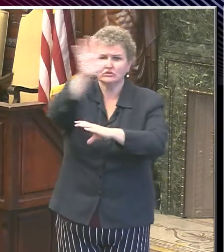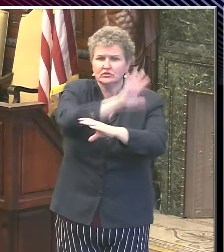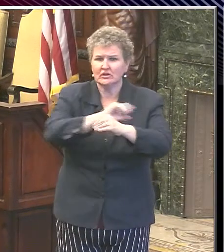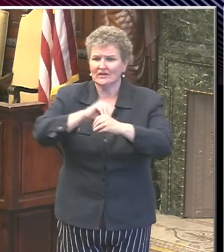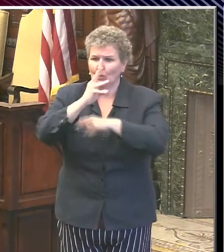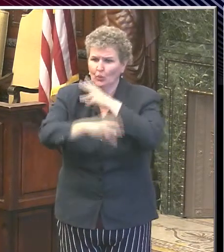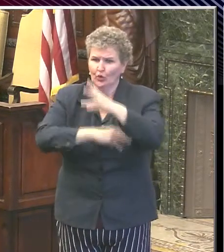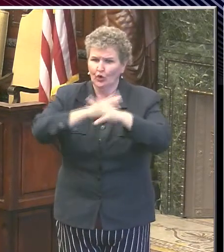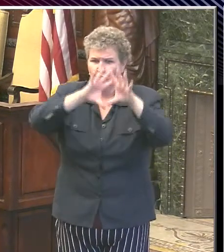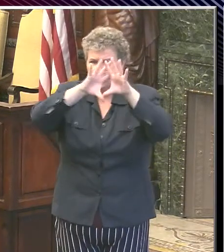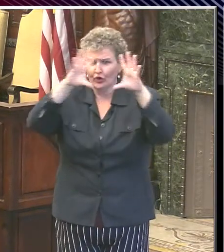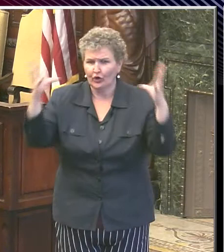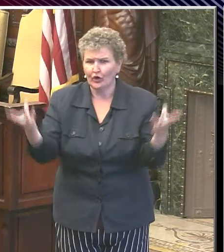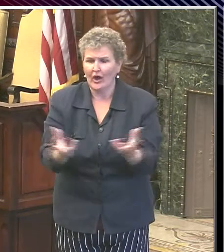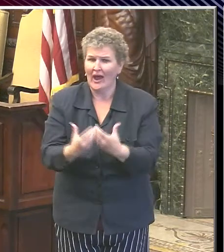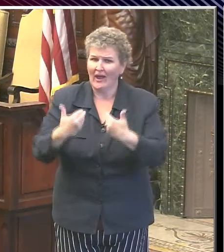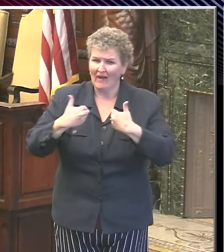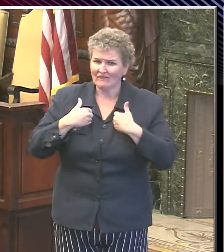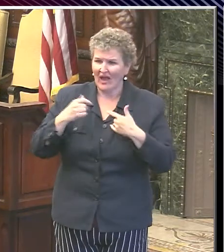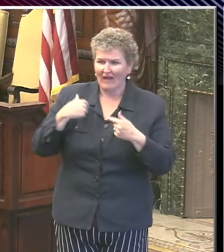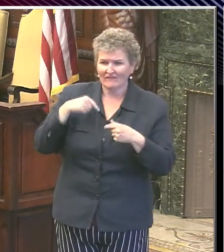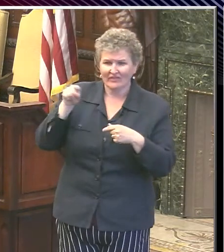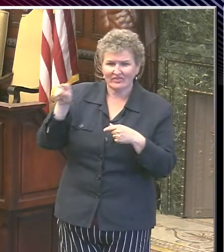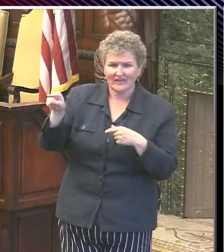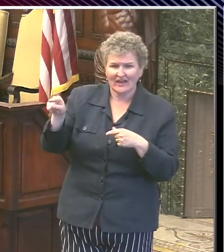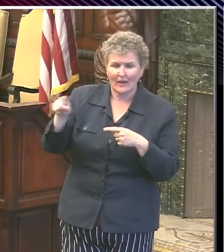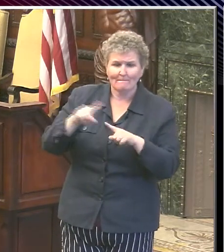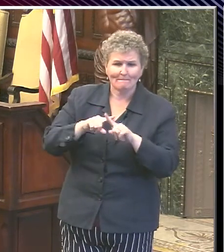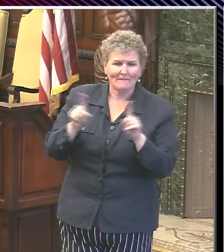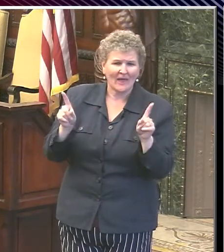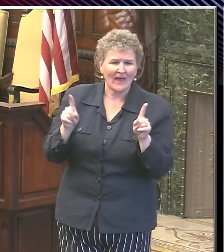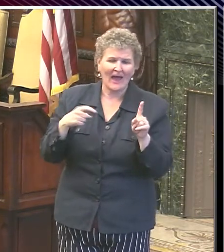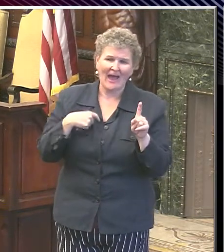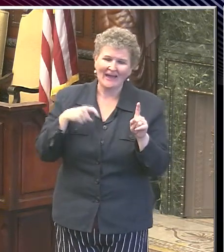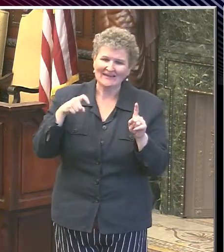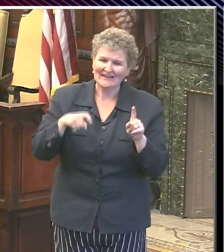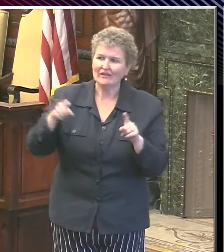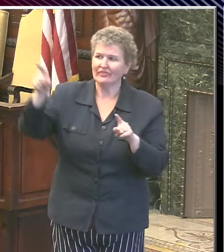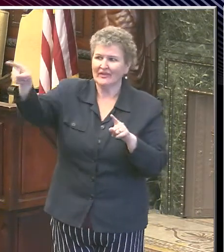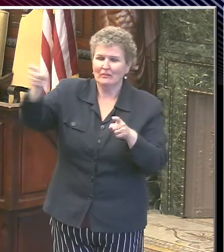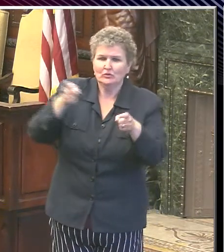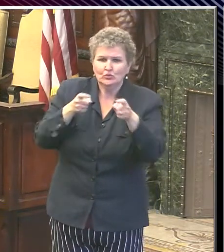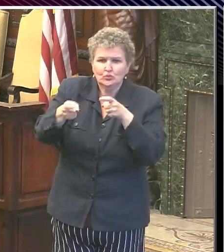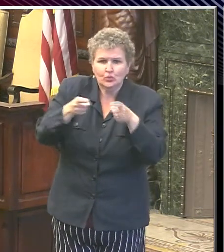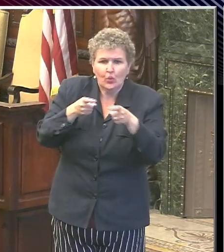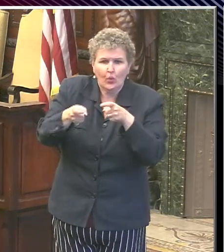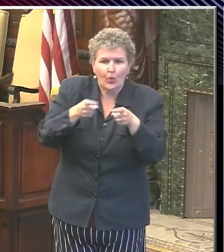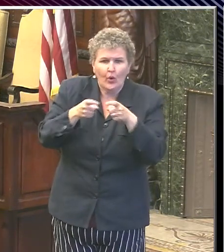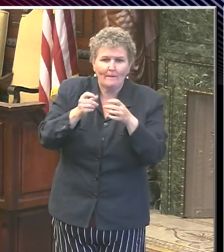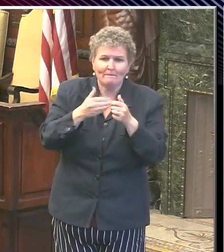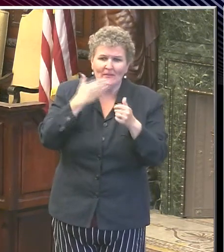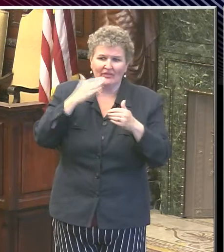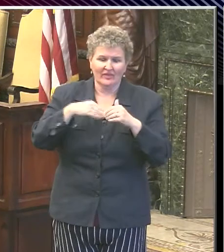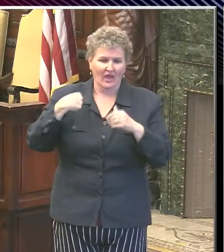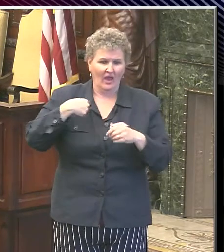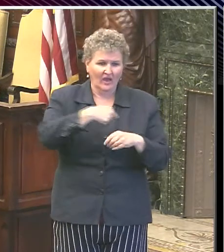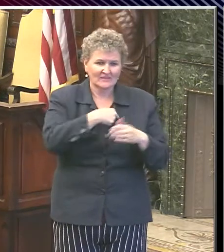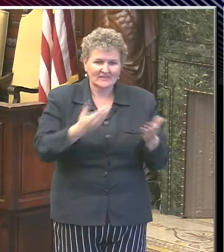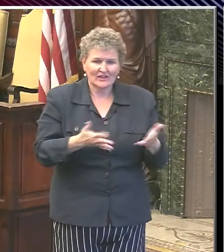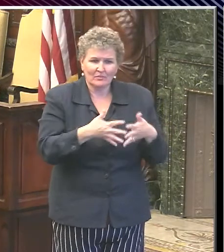we see them controlling this kind of pandemic much faster than we have. And that's why